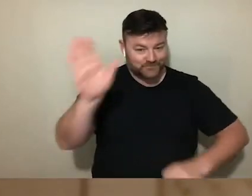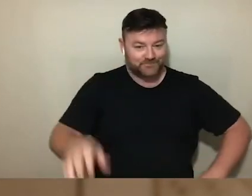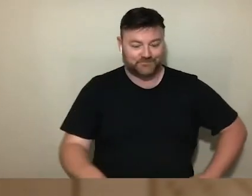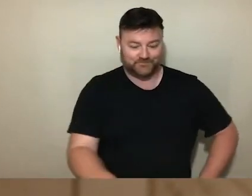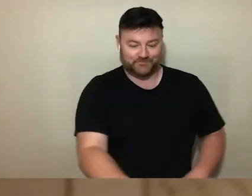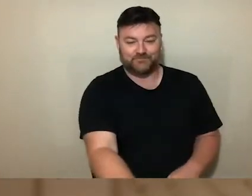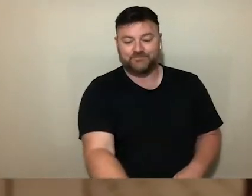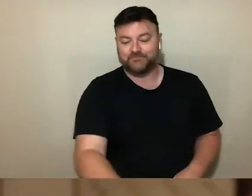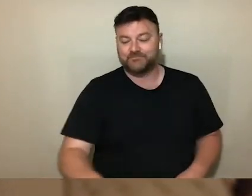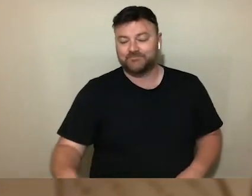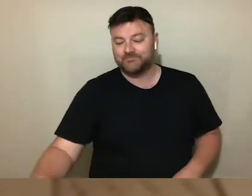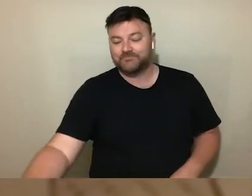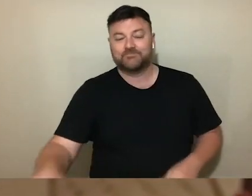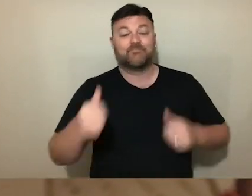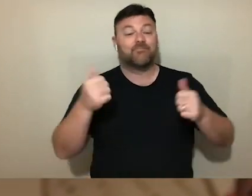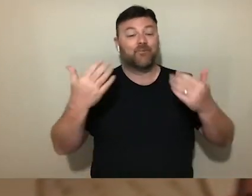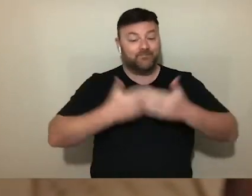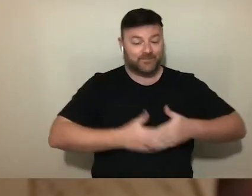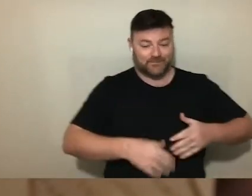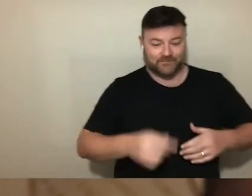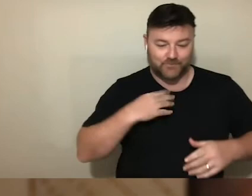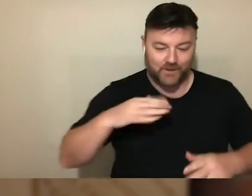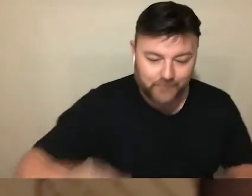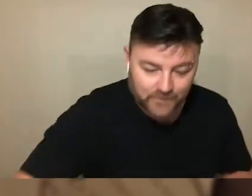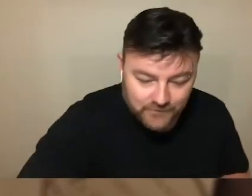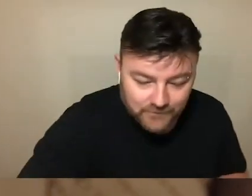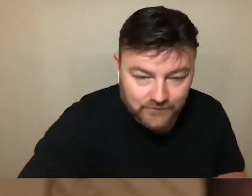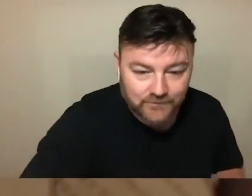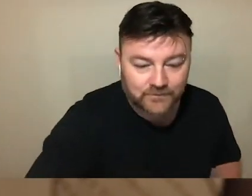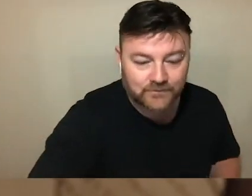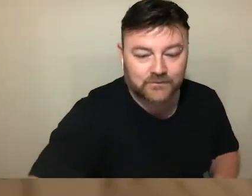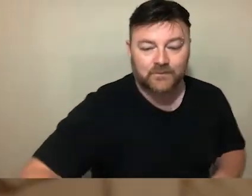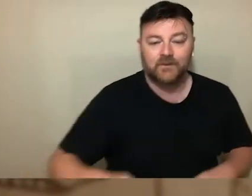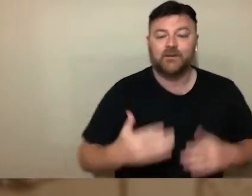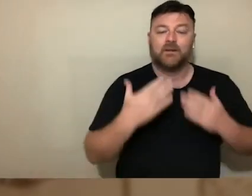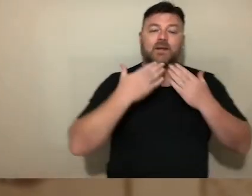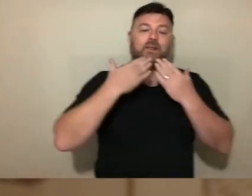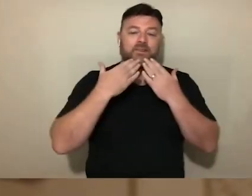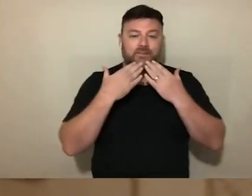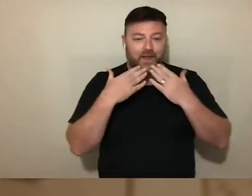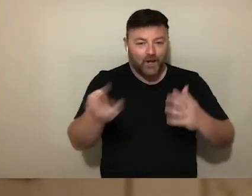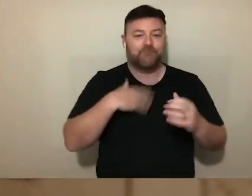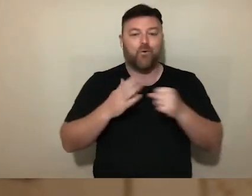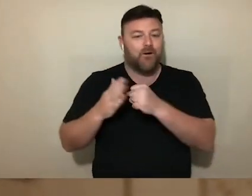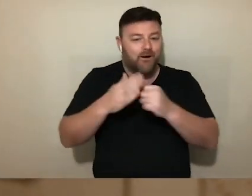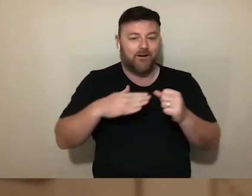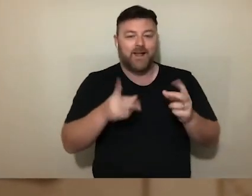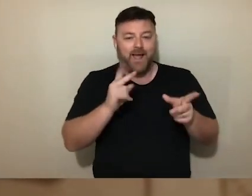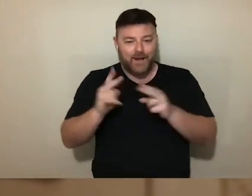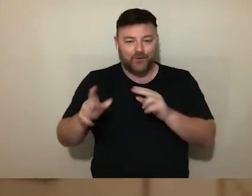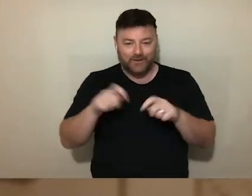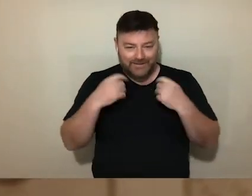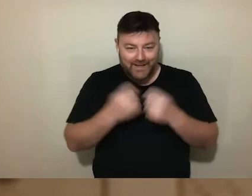Good evening, all. Thank you. Thank you for the Demos editorial team, for their great work. Thank you for the Institute for